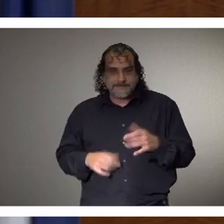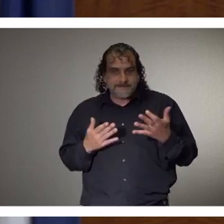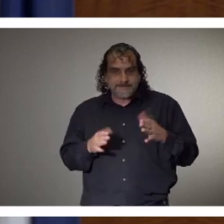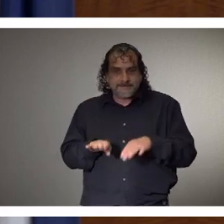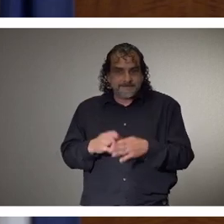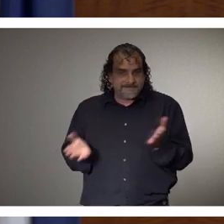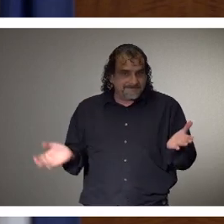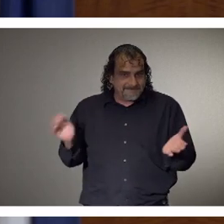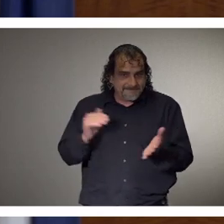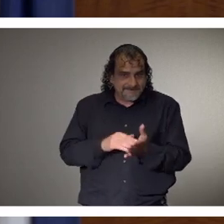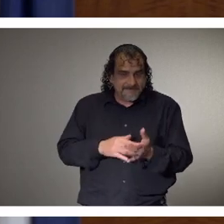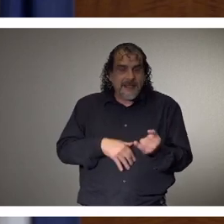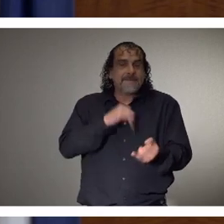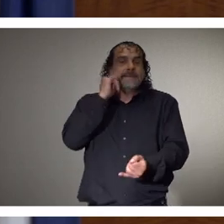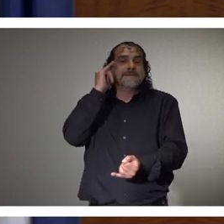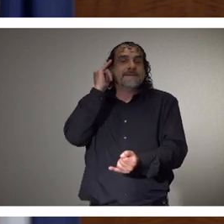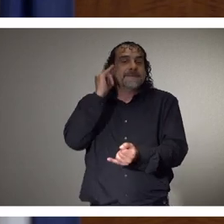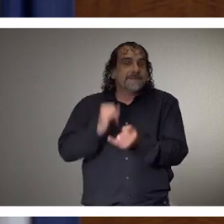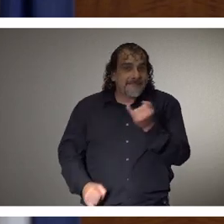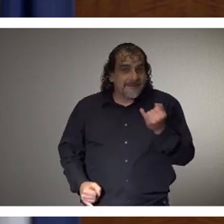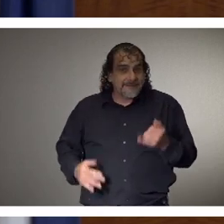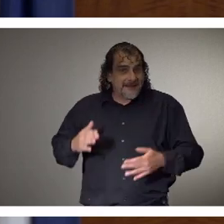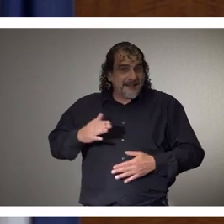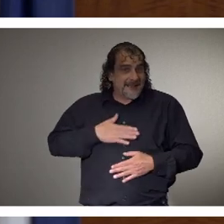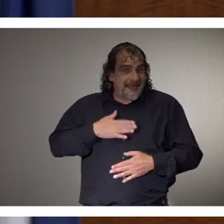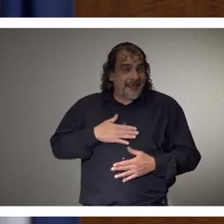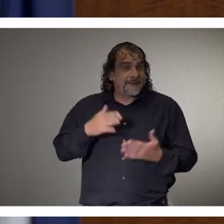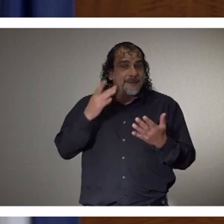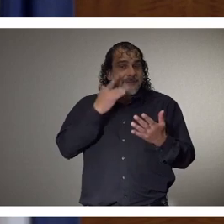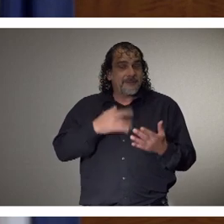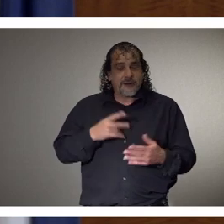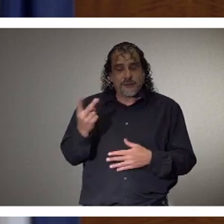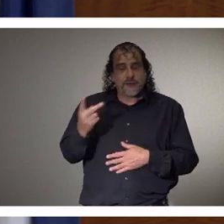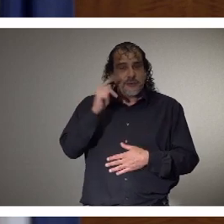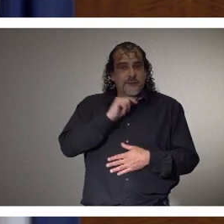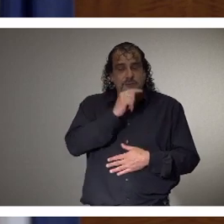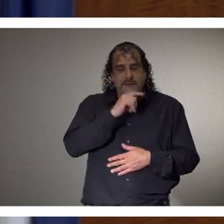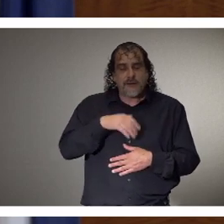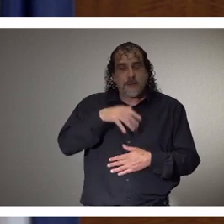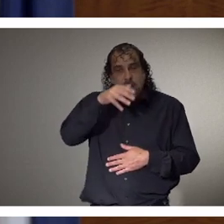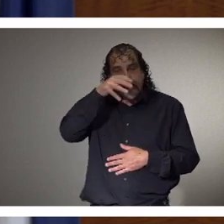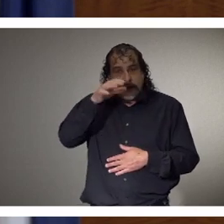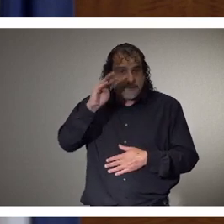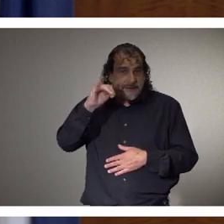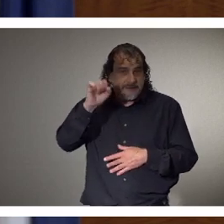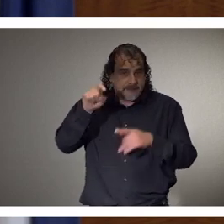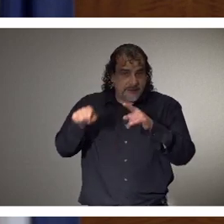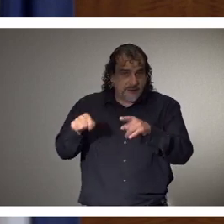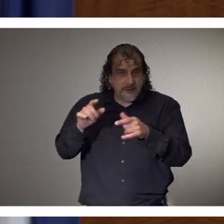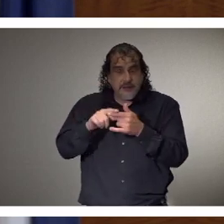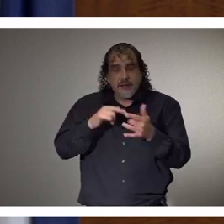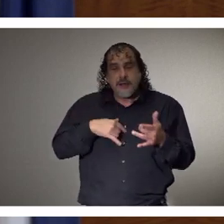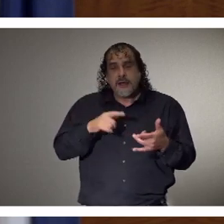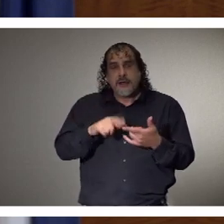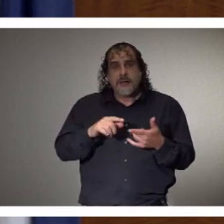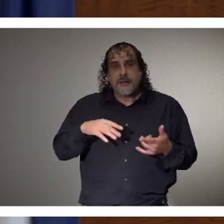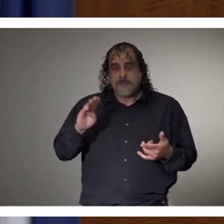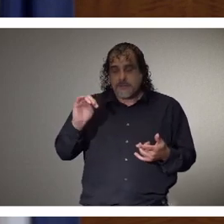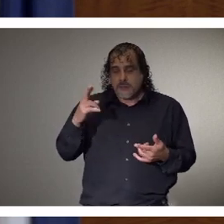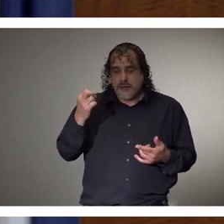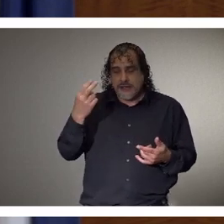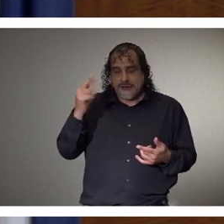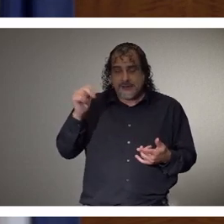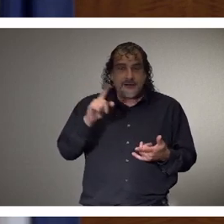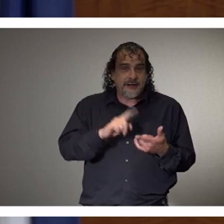to reopen. And finally, happy birthday to twins from Clinton, Mississippi, Braden and Briley Wilkins.